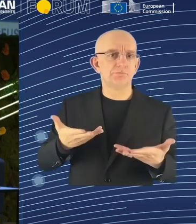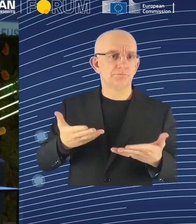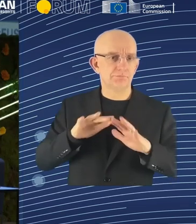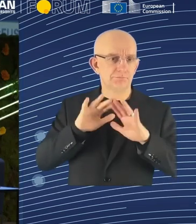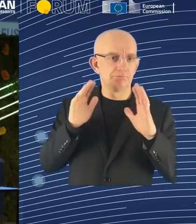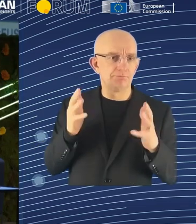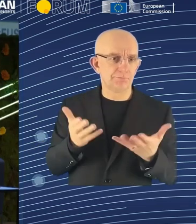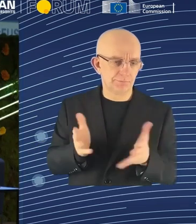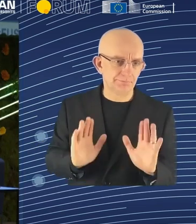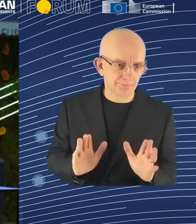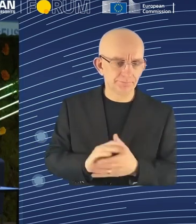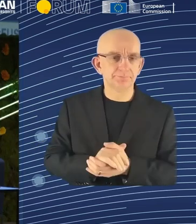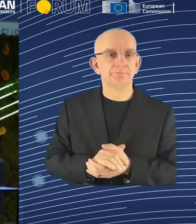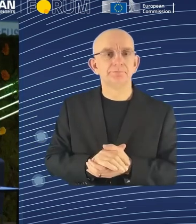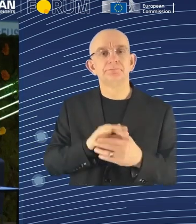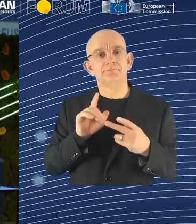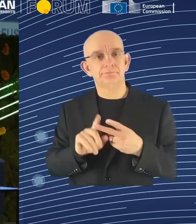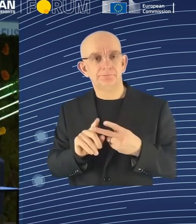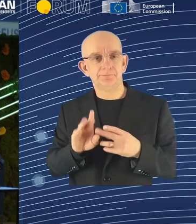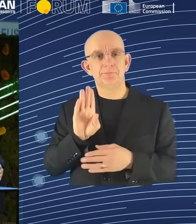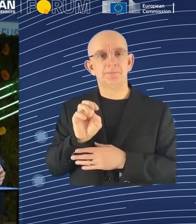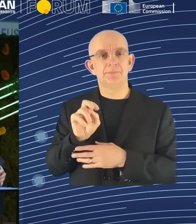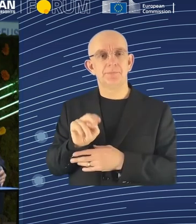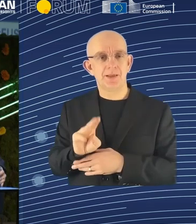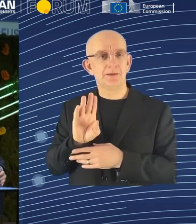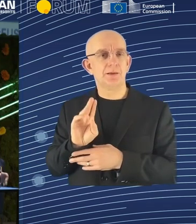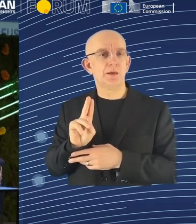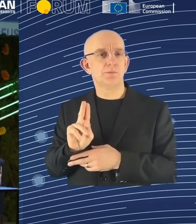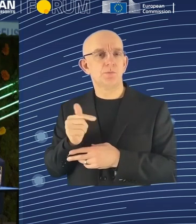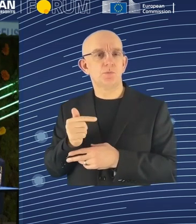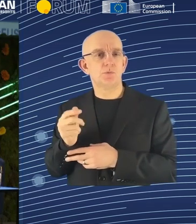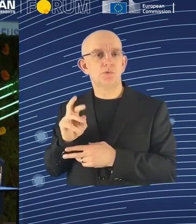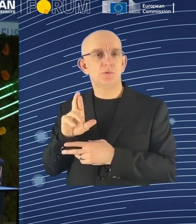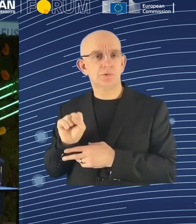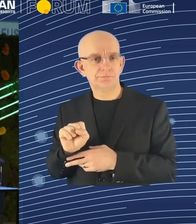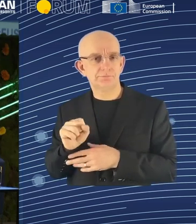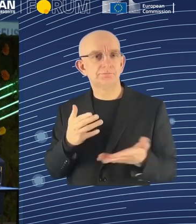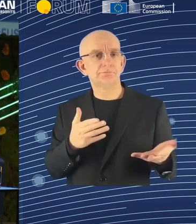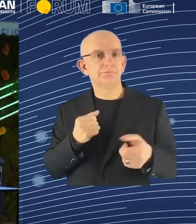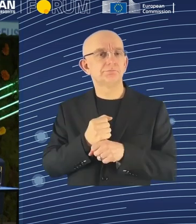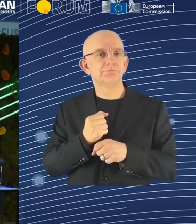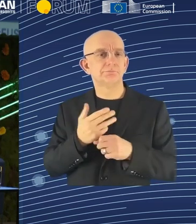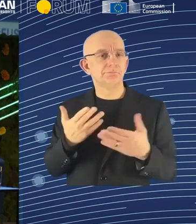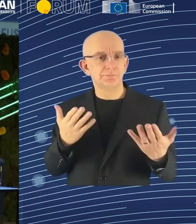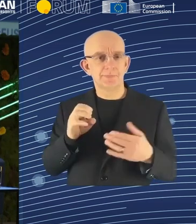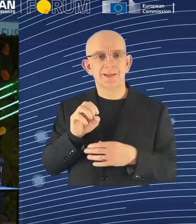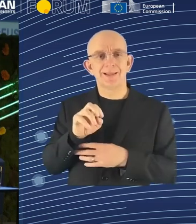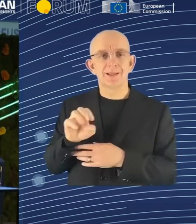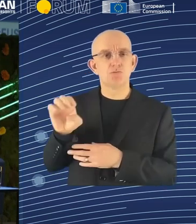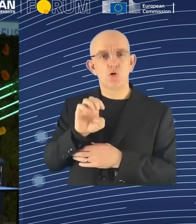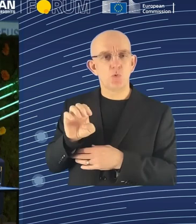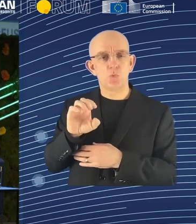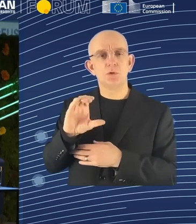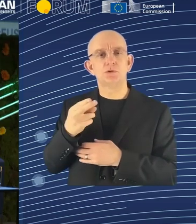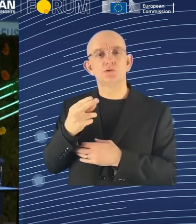who is also leading the EU-funded center of vocational excellence project, focusing on AI. Once again, thank you very much for being